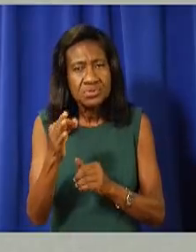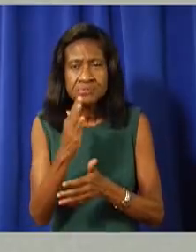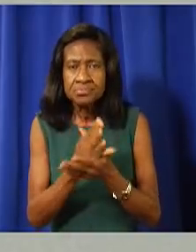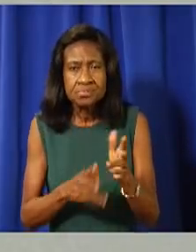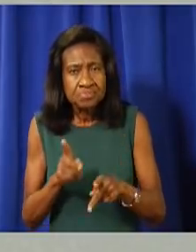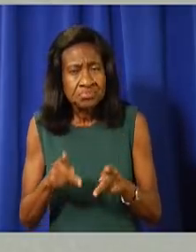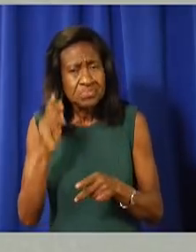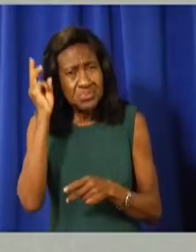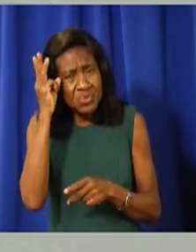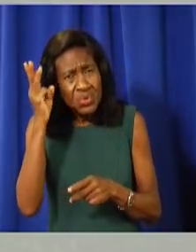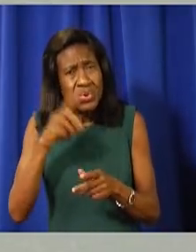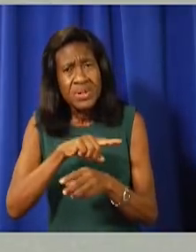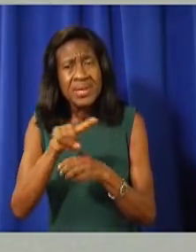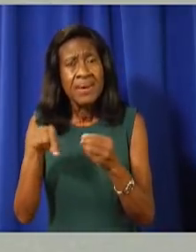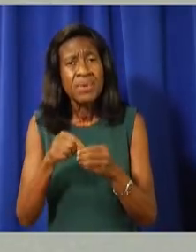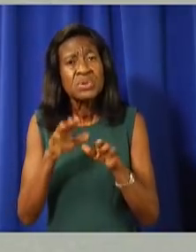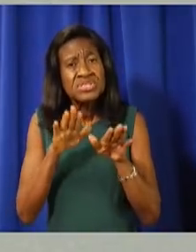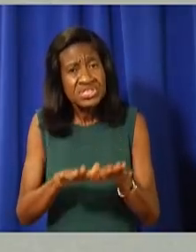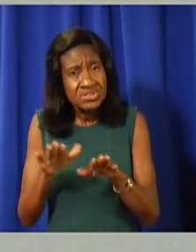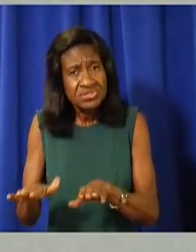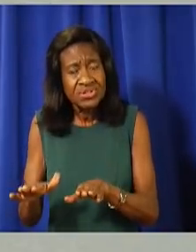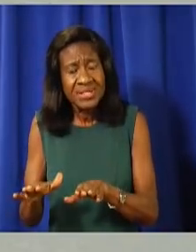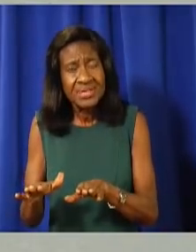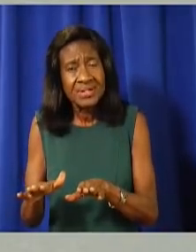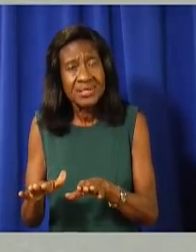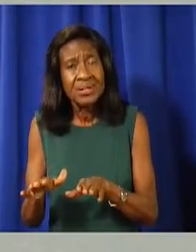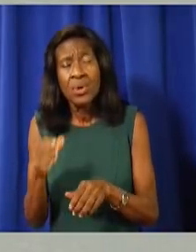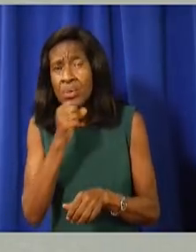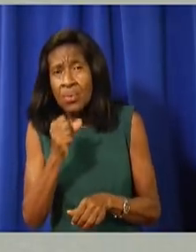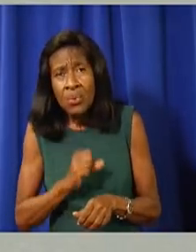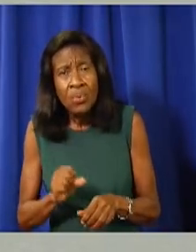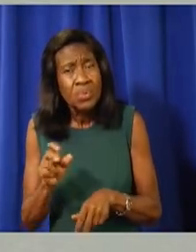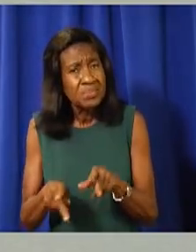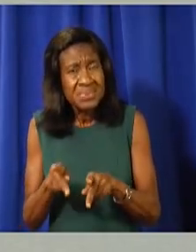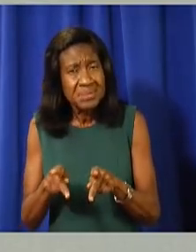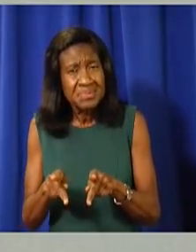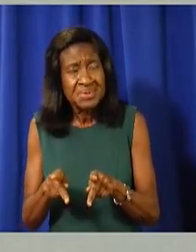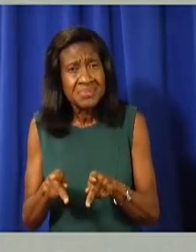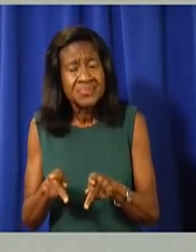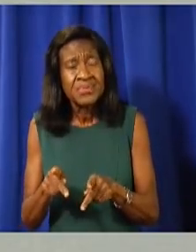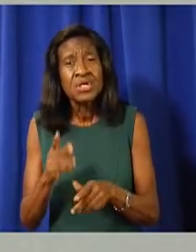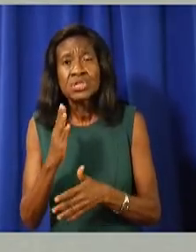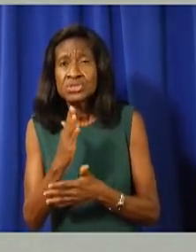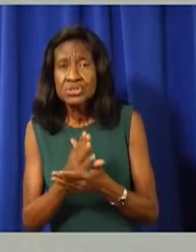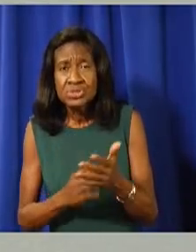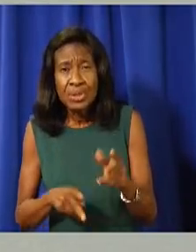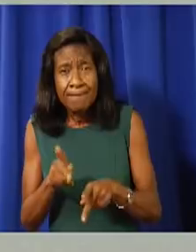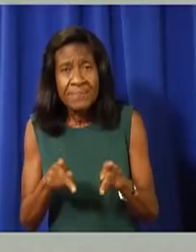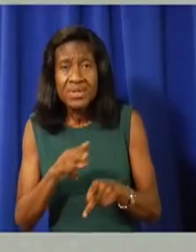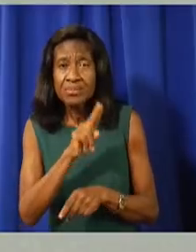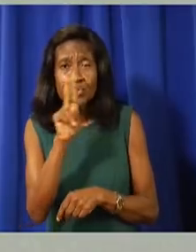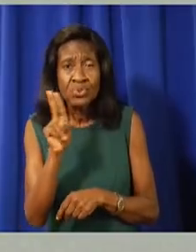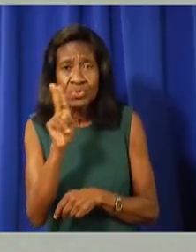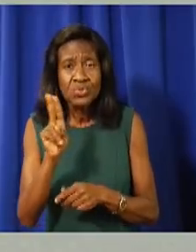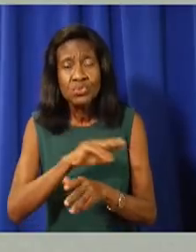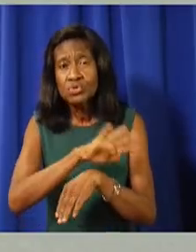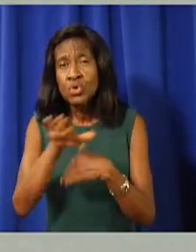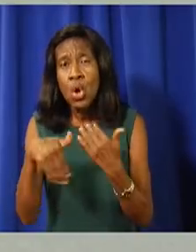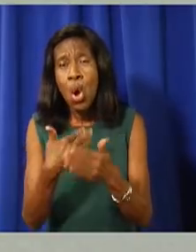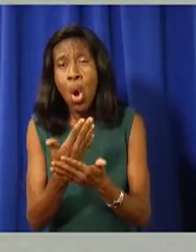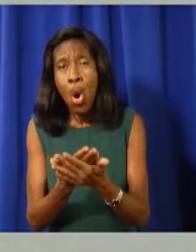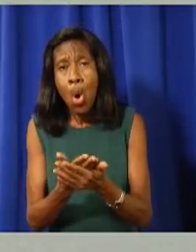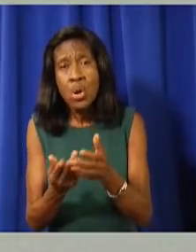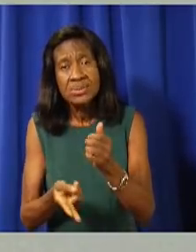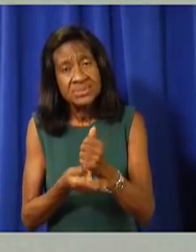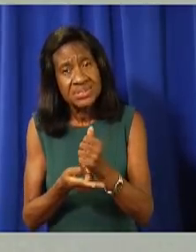elderly and vulnerable loved ones. Some have used all their savings, cannot receive